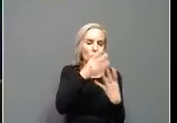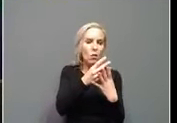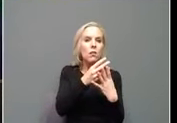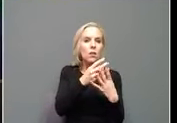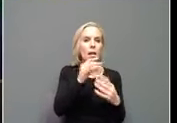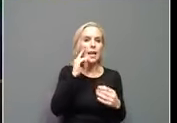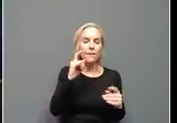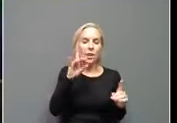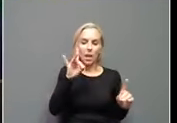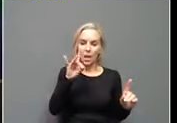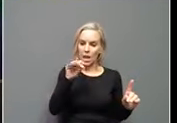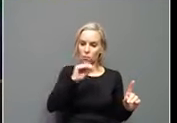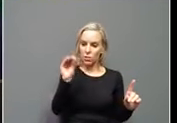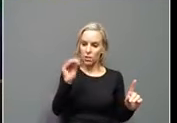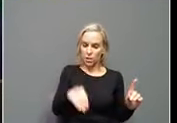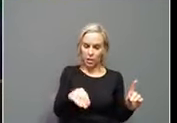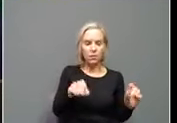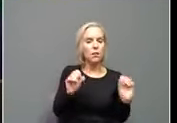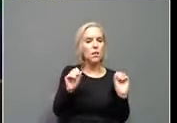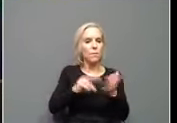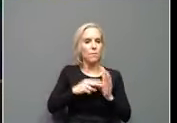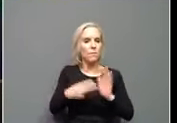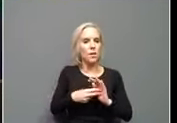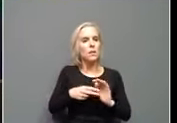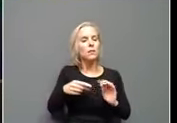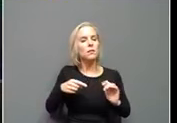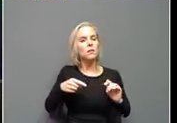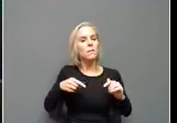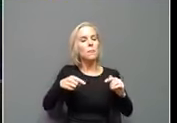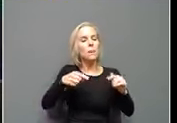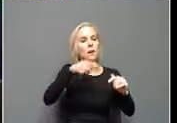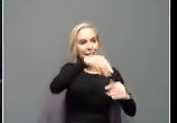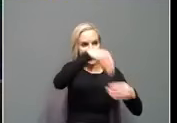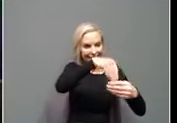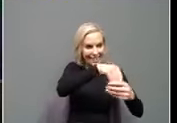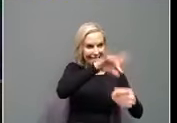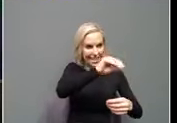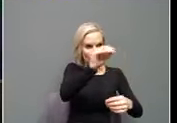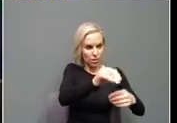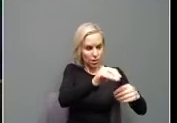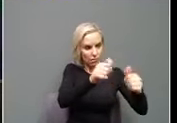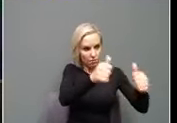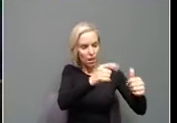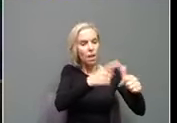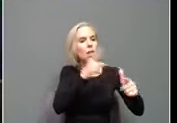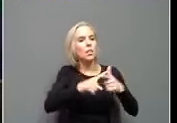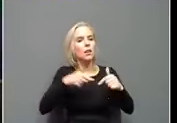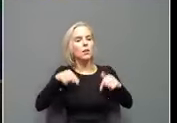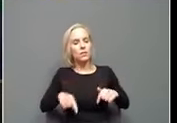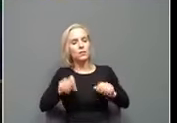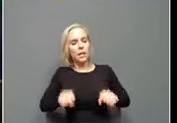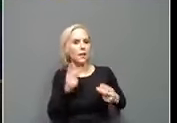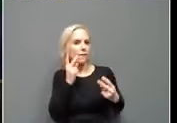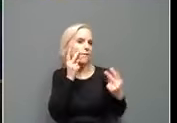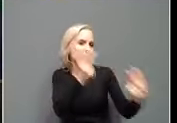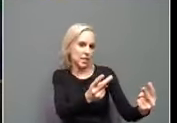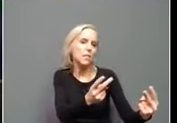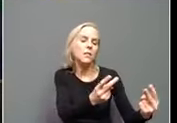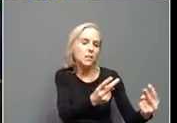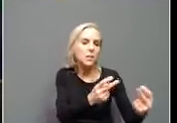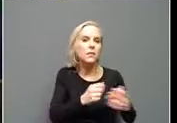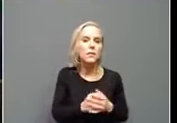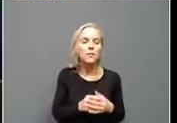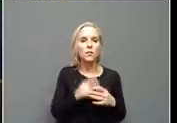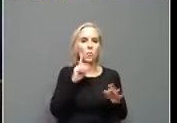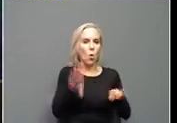vaccinated individuals will be able to visit, uh, vaccinated, um, incarcerated Kentuckians. And I will check on where we are at that